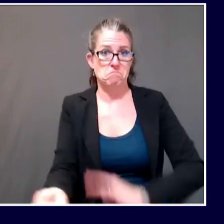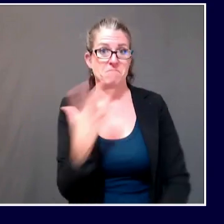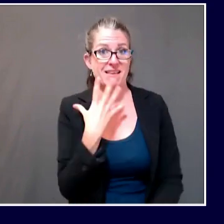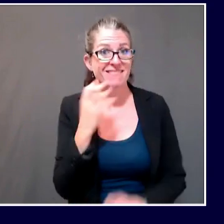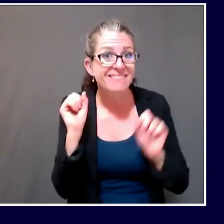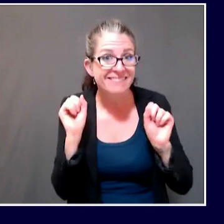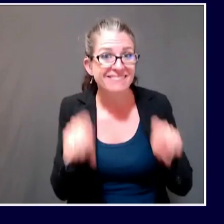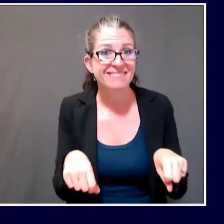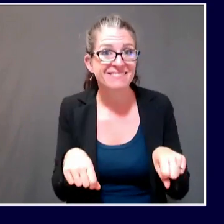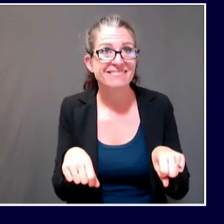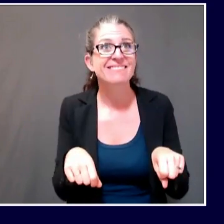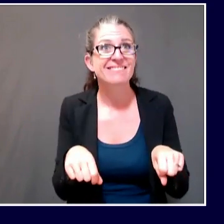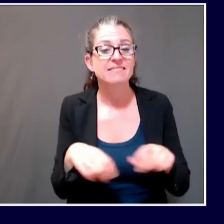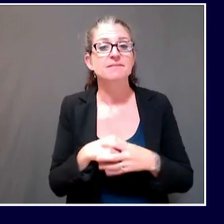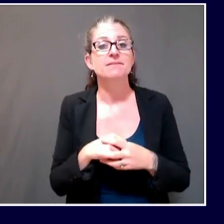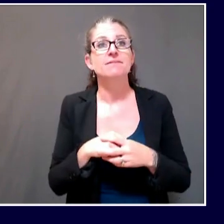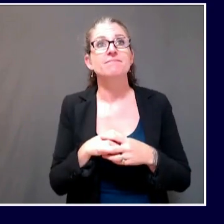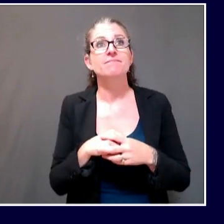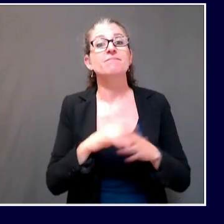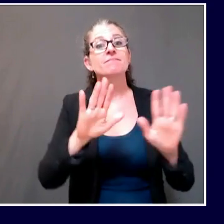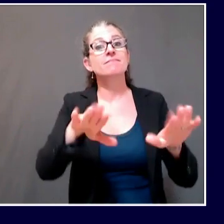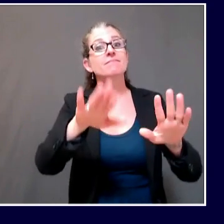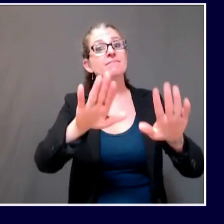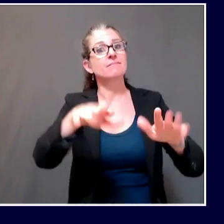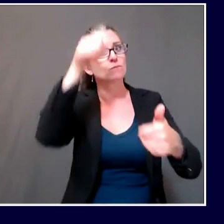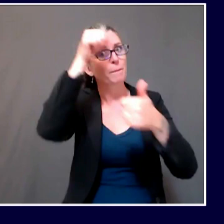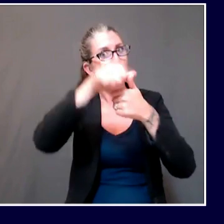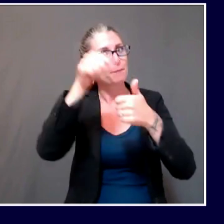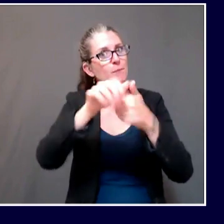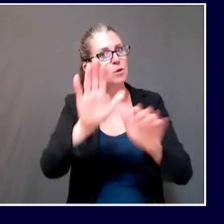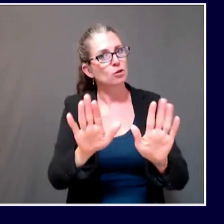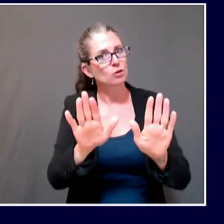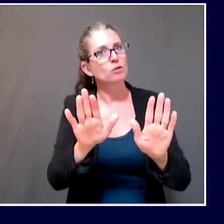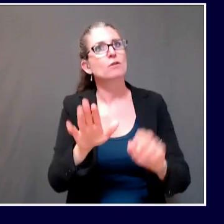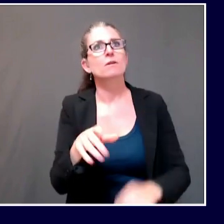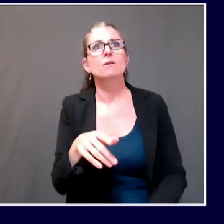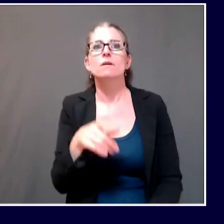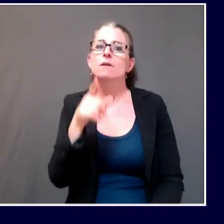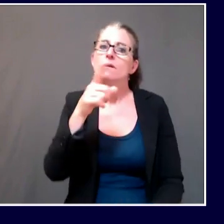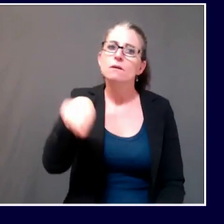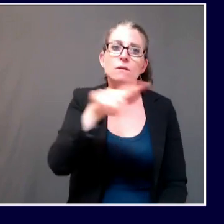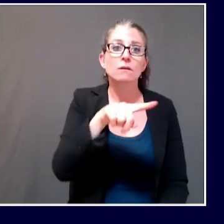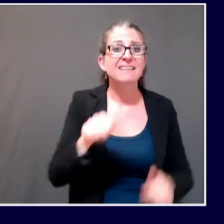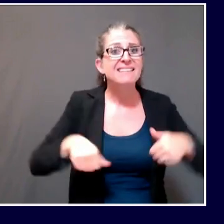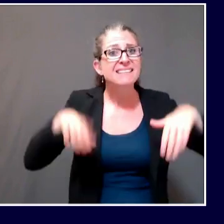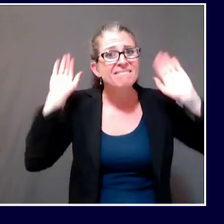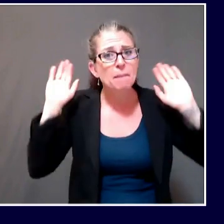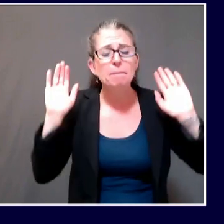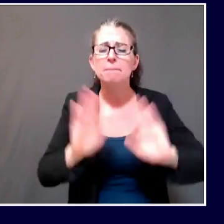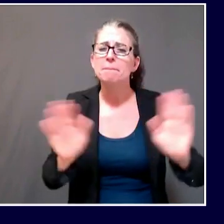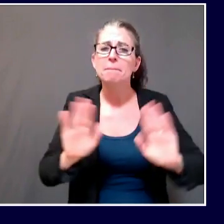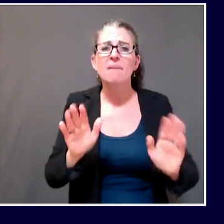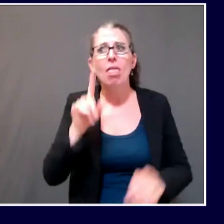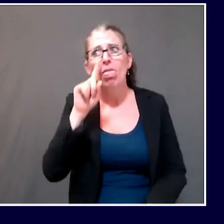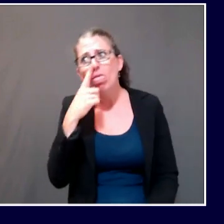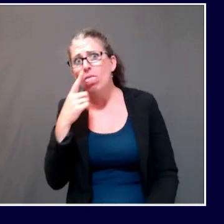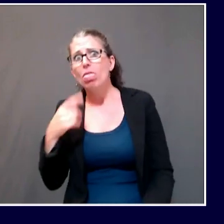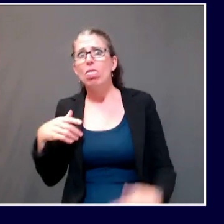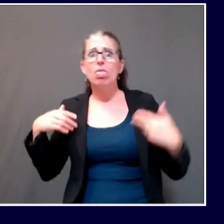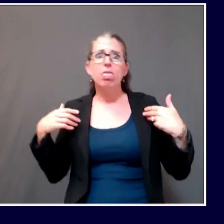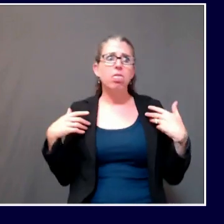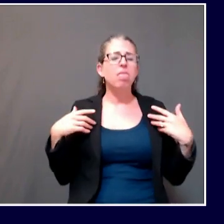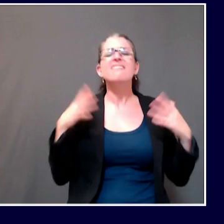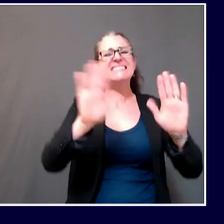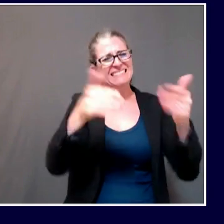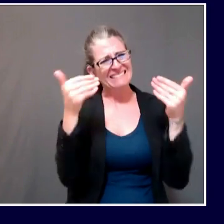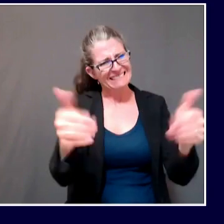hands frequently. Maintain six feet of distance between yourself and others. Stay home when you can, especially if you're older or have